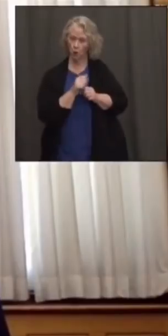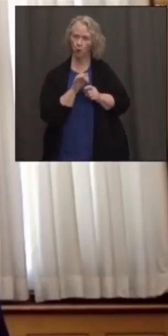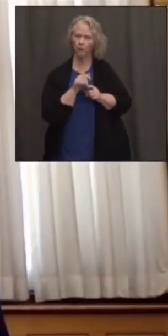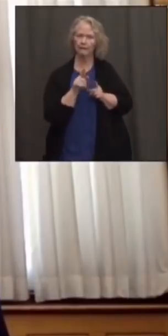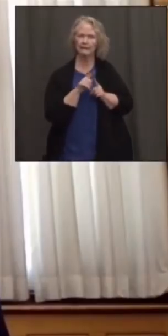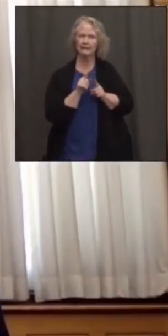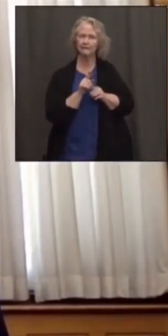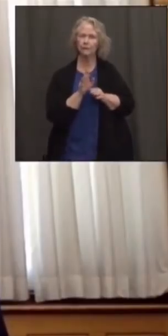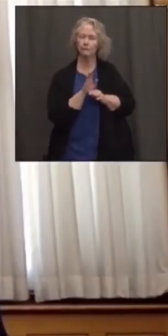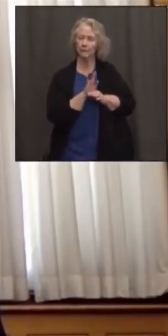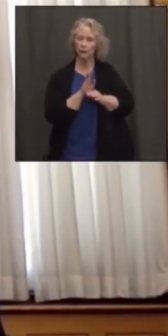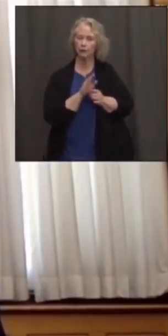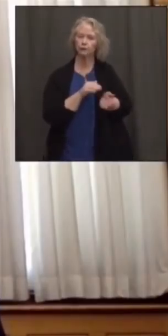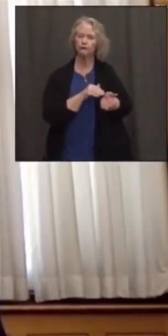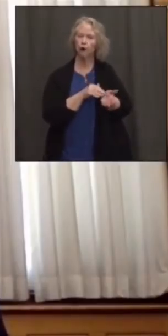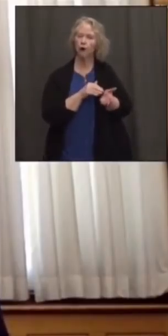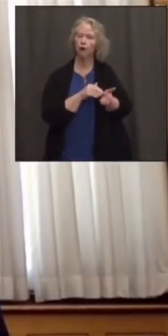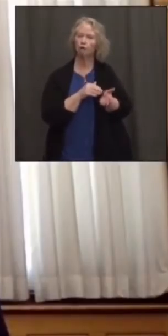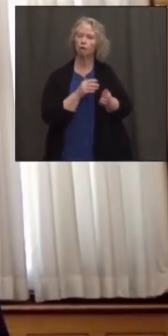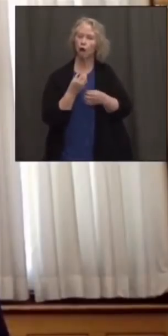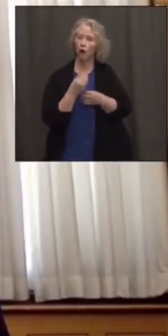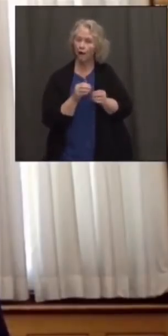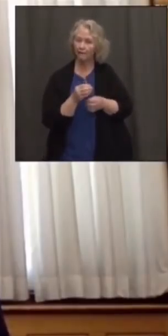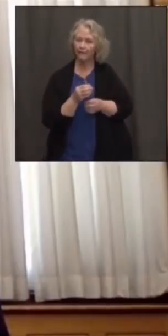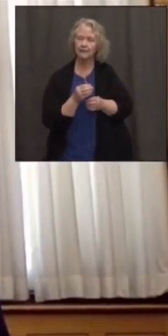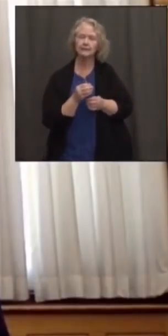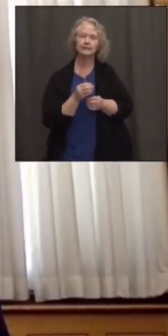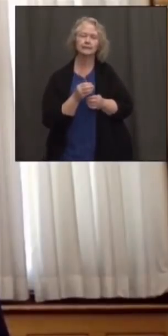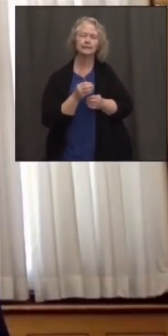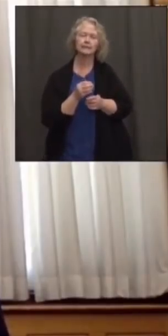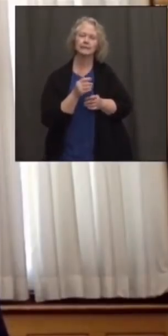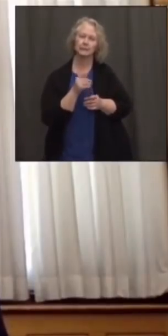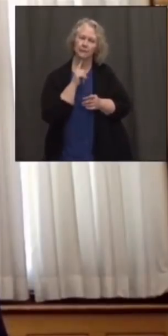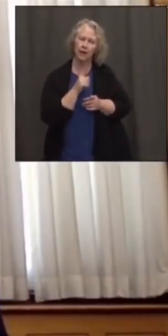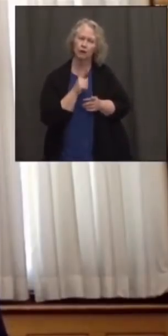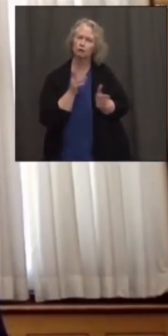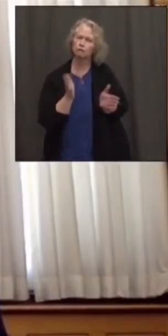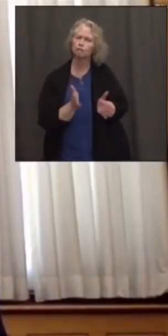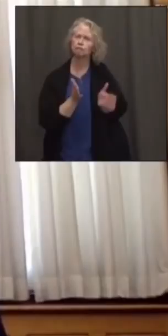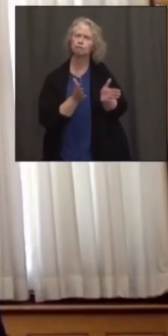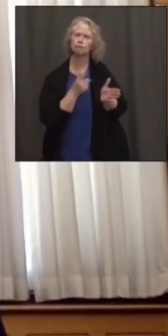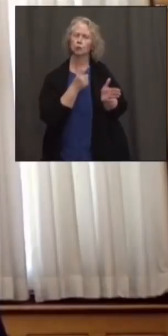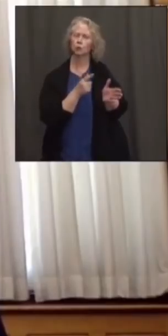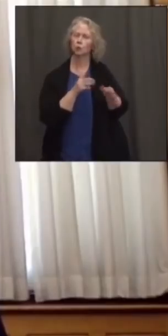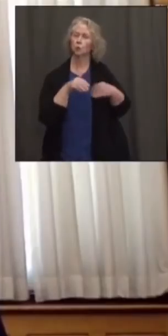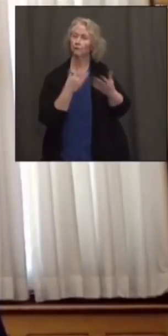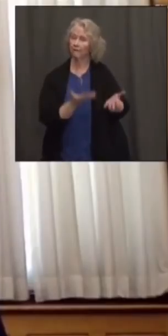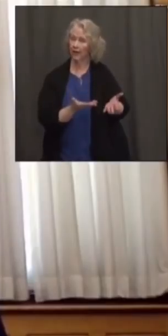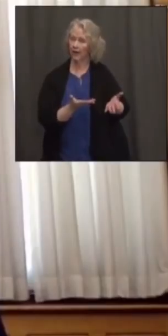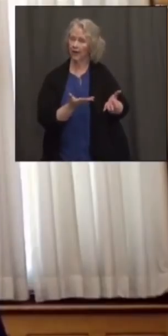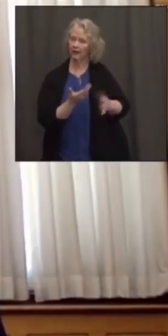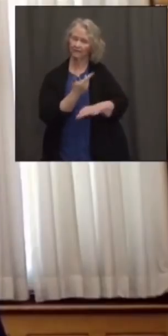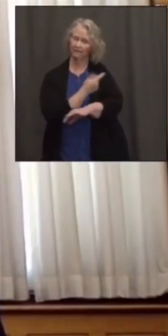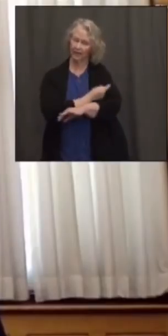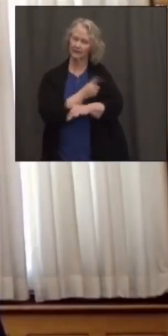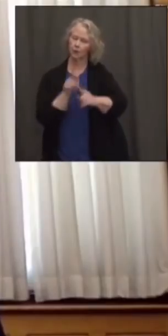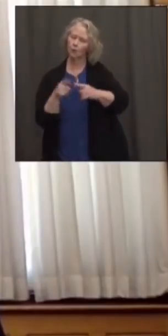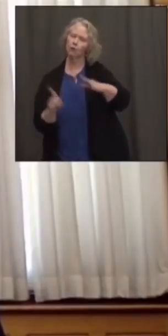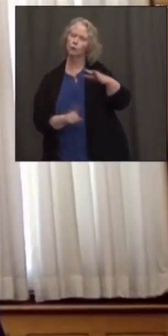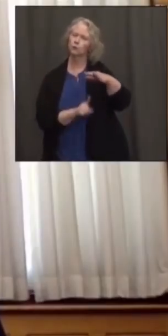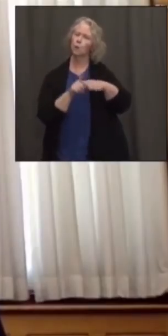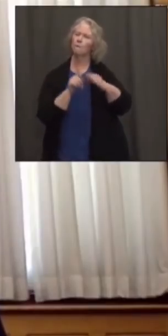and pediatricians to enable them to provide vaccine at routine visits.